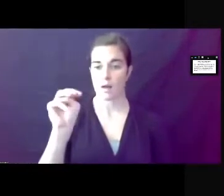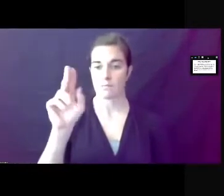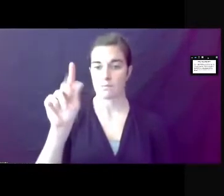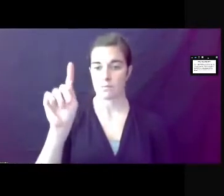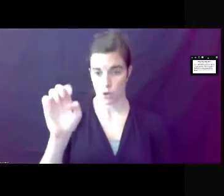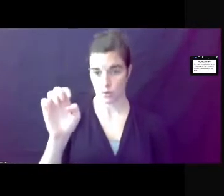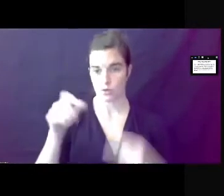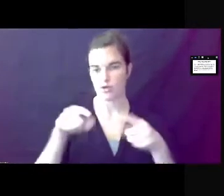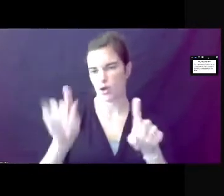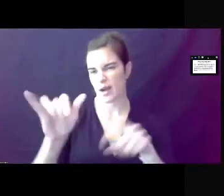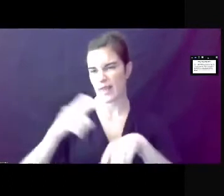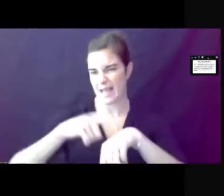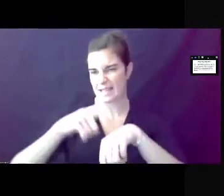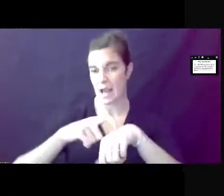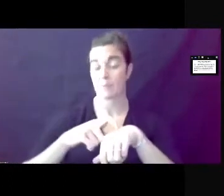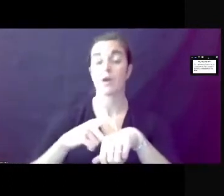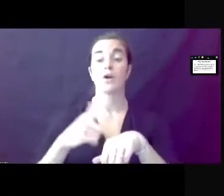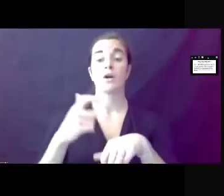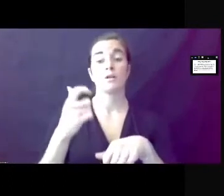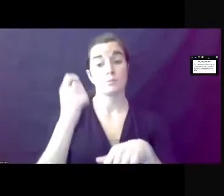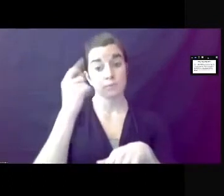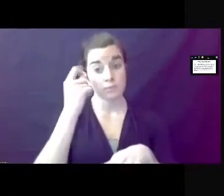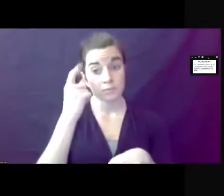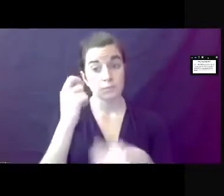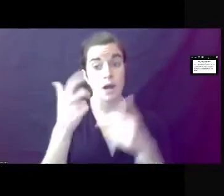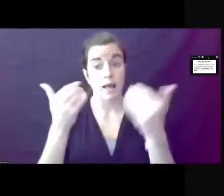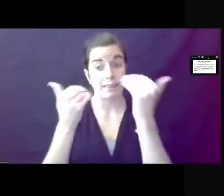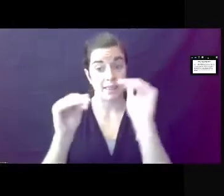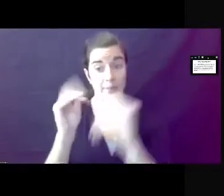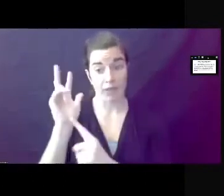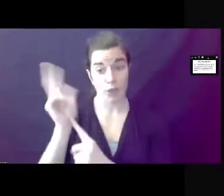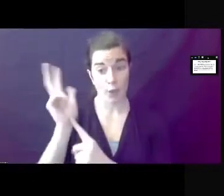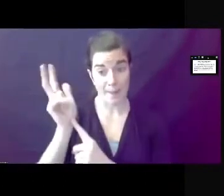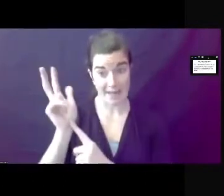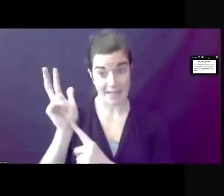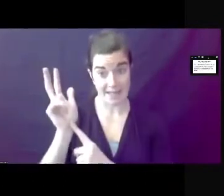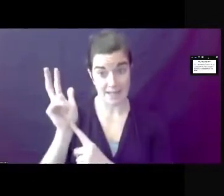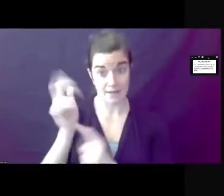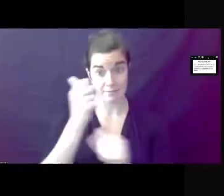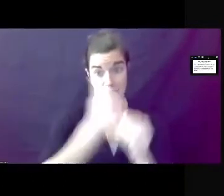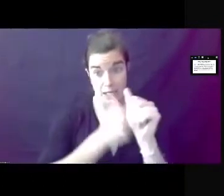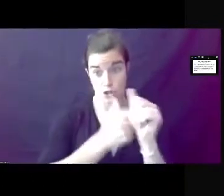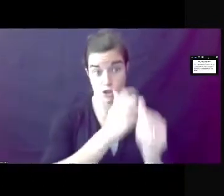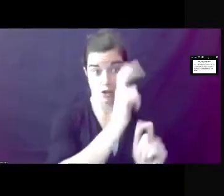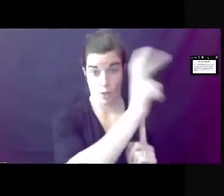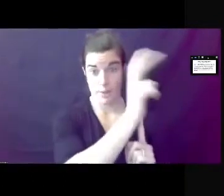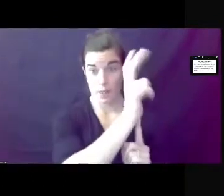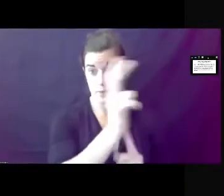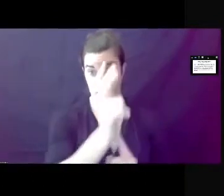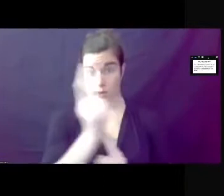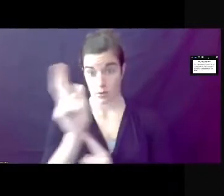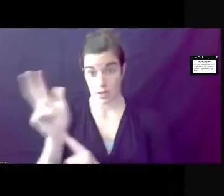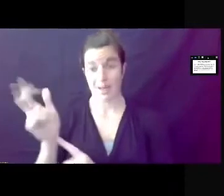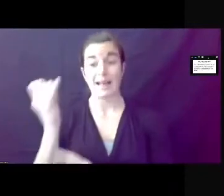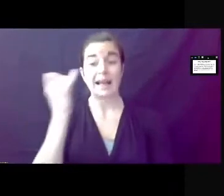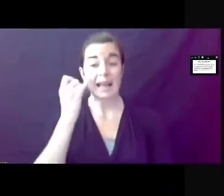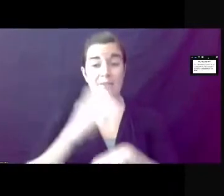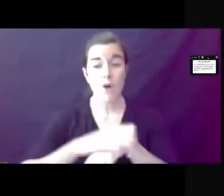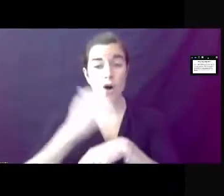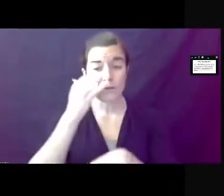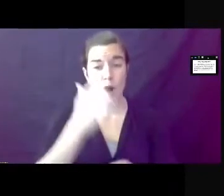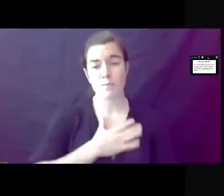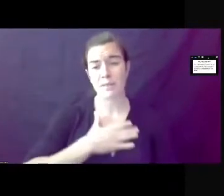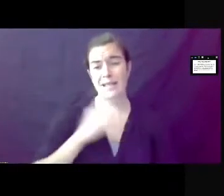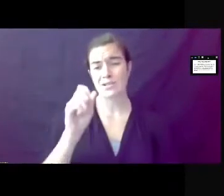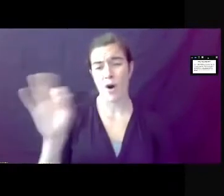this time. Callers are limited to three minutes. And please, if you are participating by phone, make sure you turn off any of the other audio